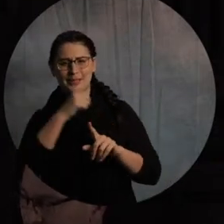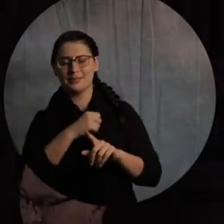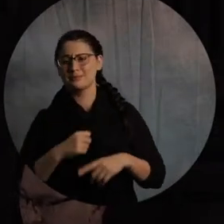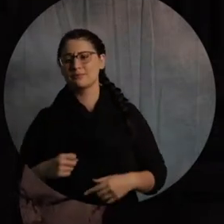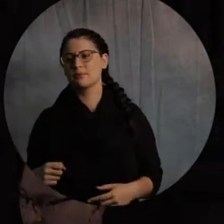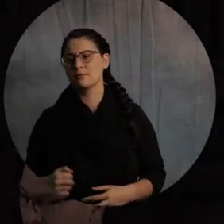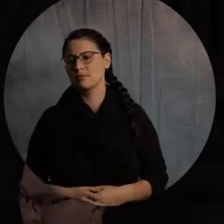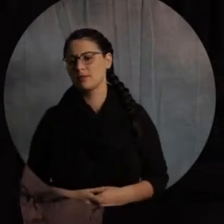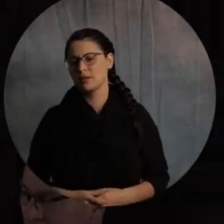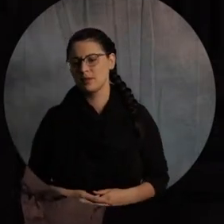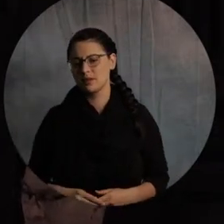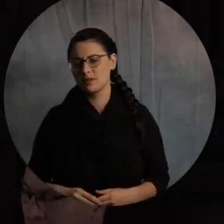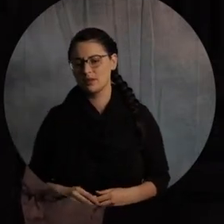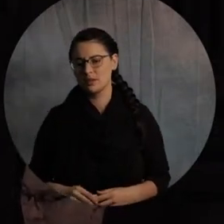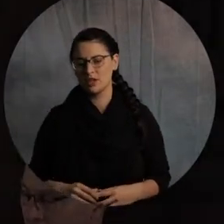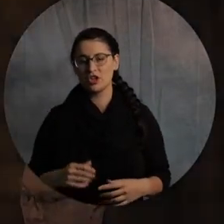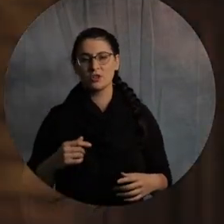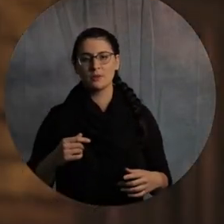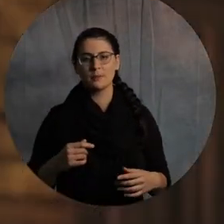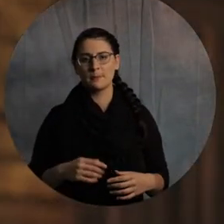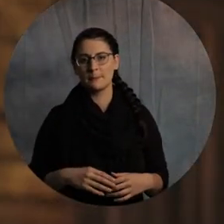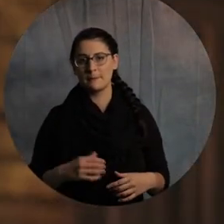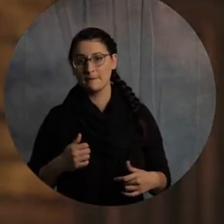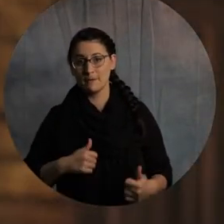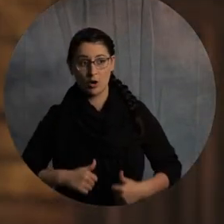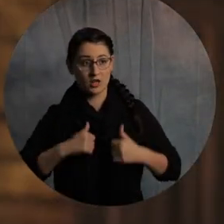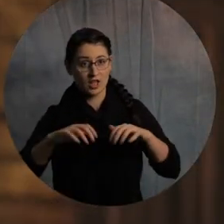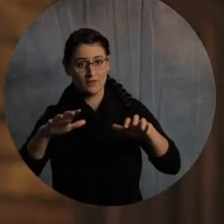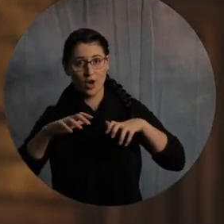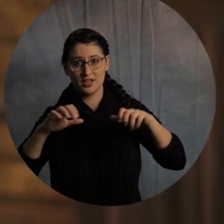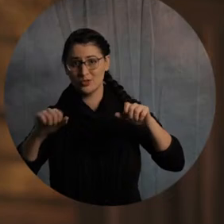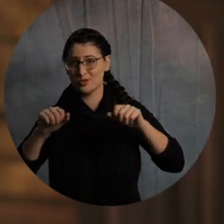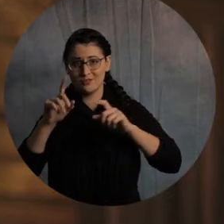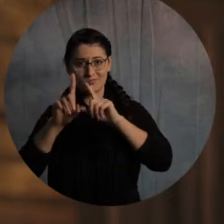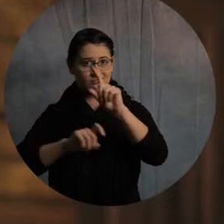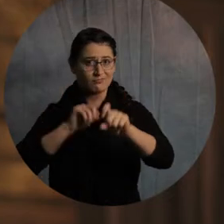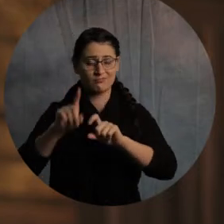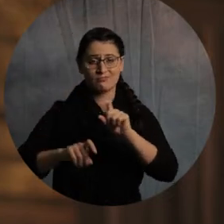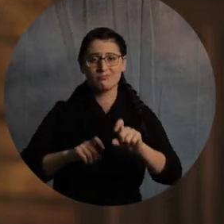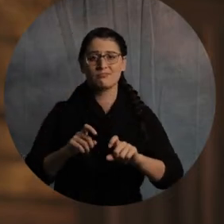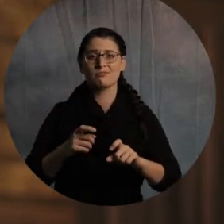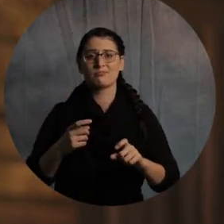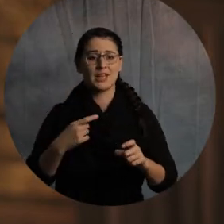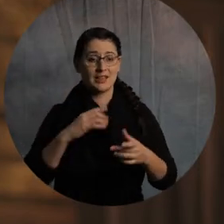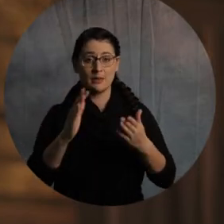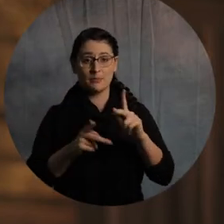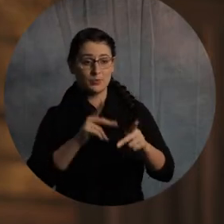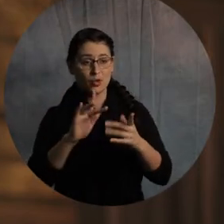some questions here in our live audience. All right. It's kind of fun. And to those of online.